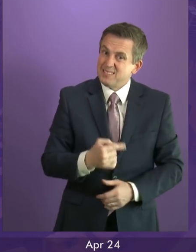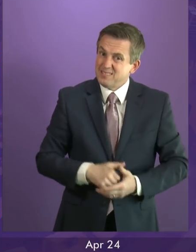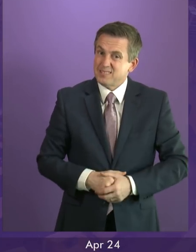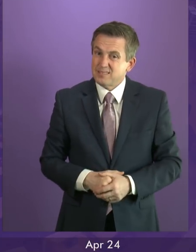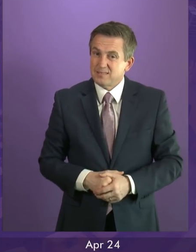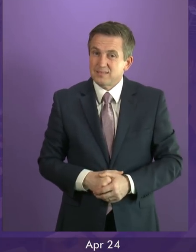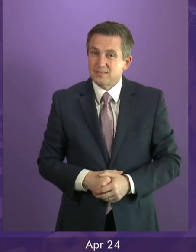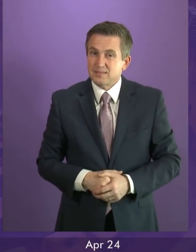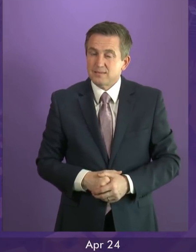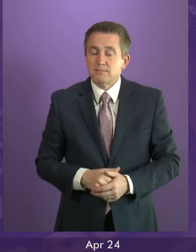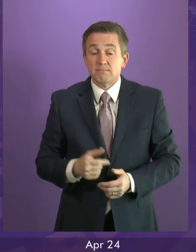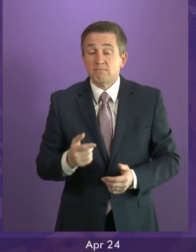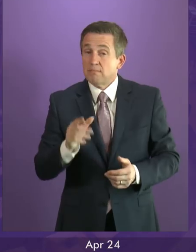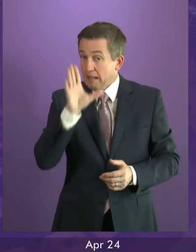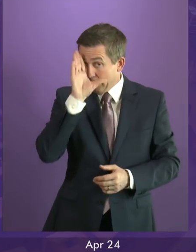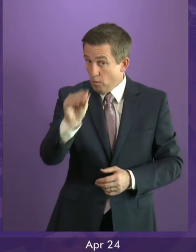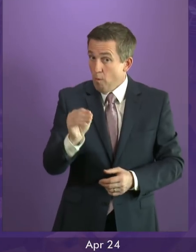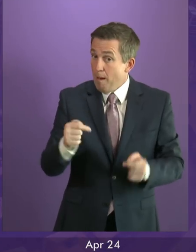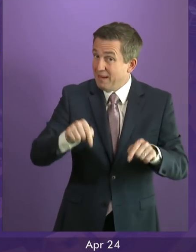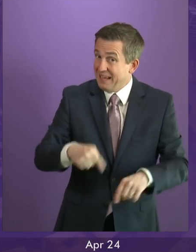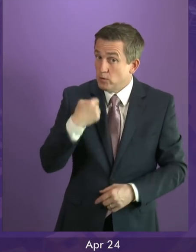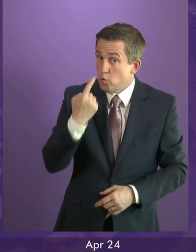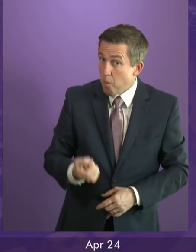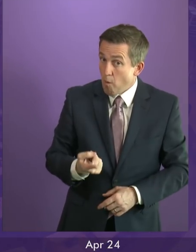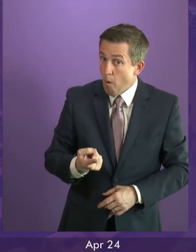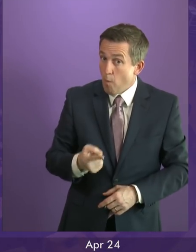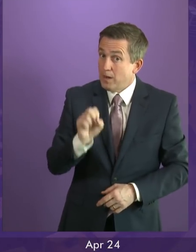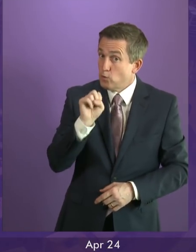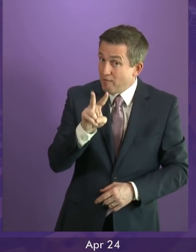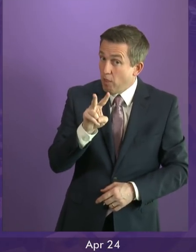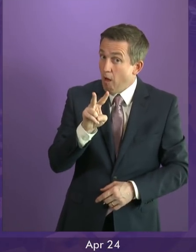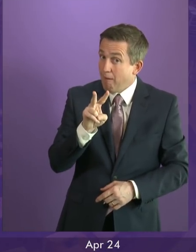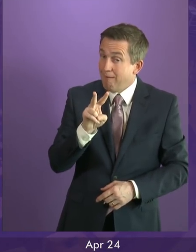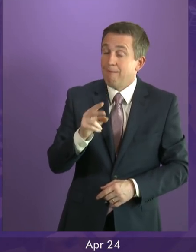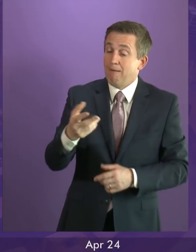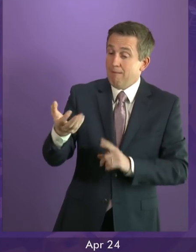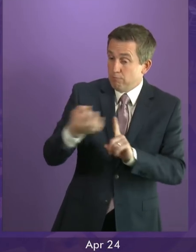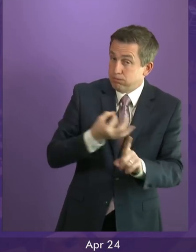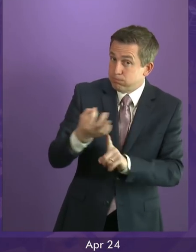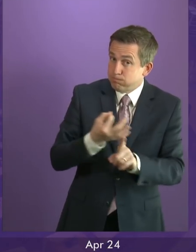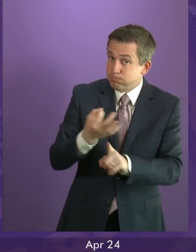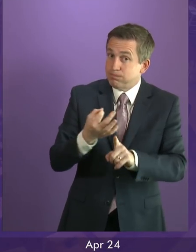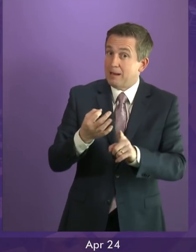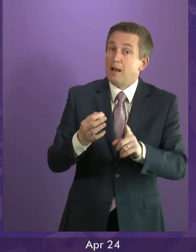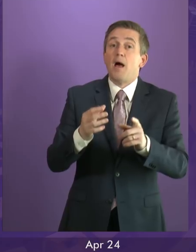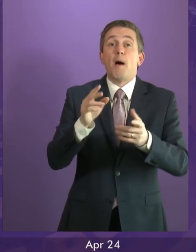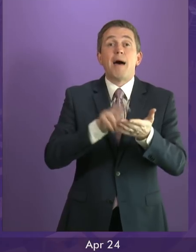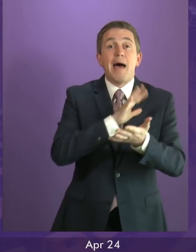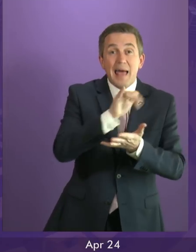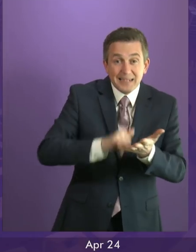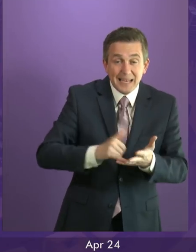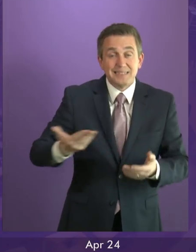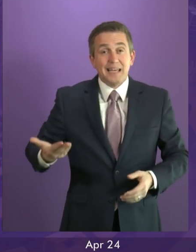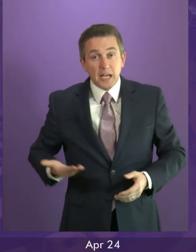Well, I'll be here again for 45 minutes tomorrow at 12 noon, answering questions on health, education, justice, the economy, anything